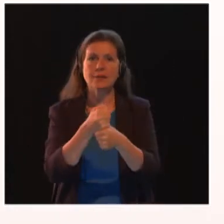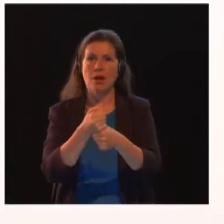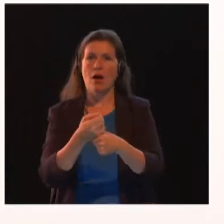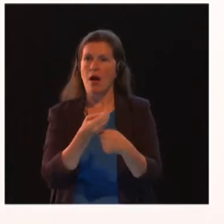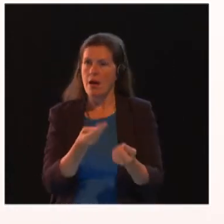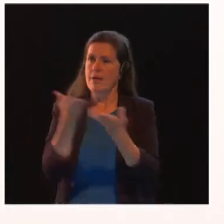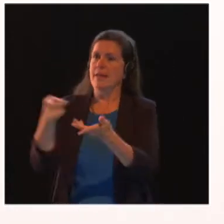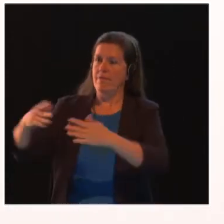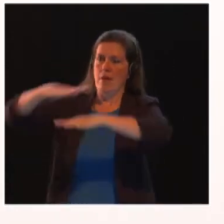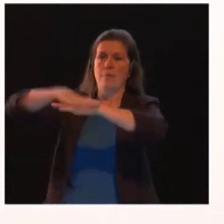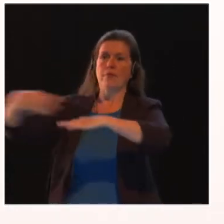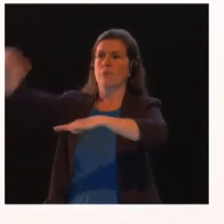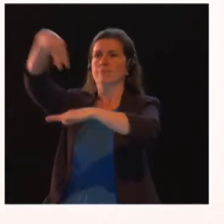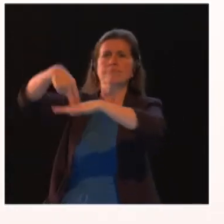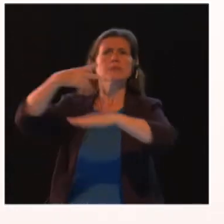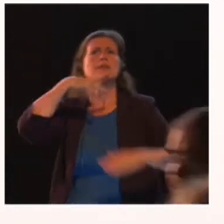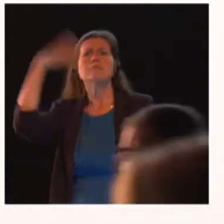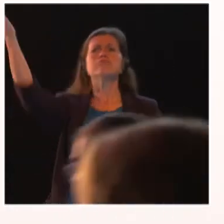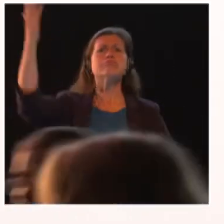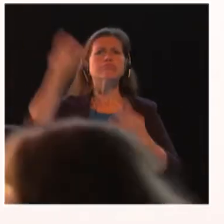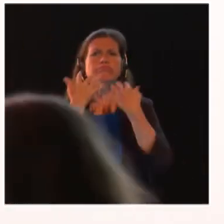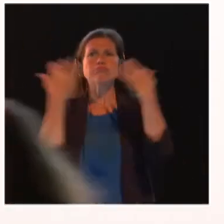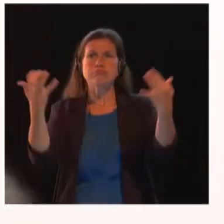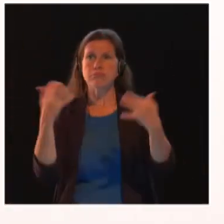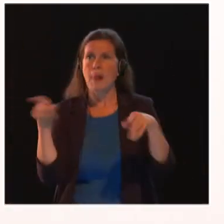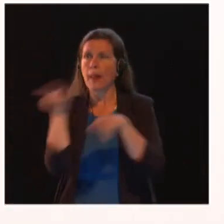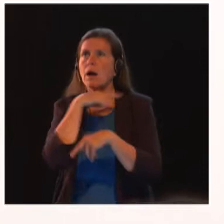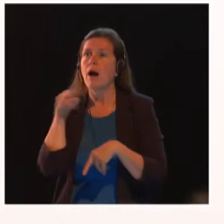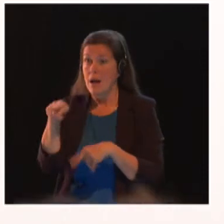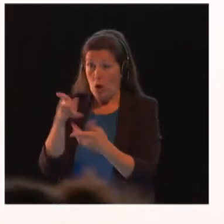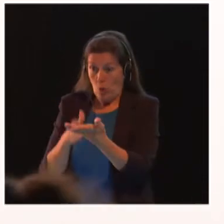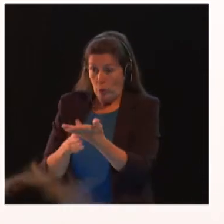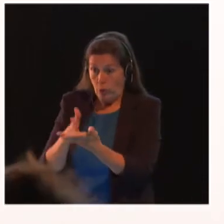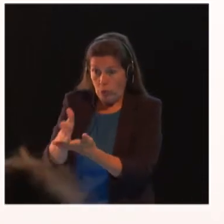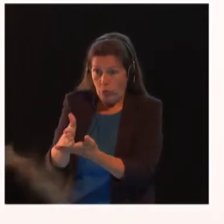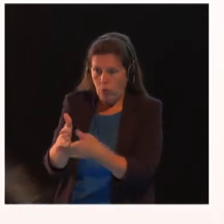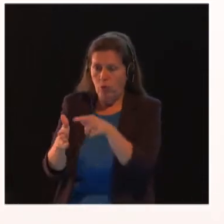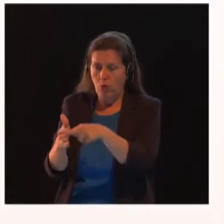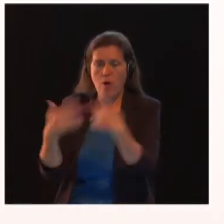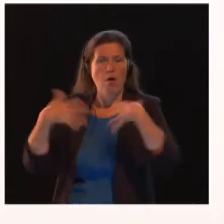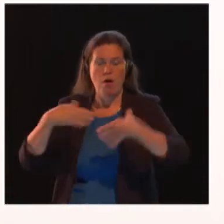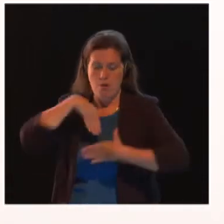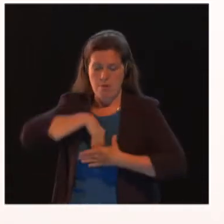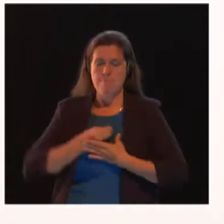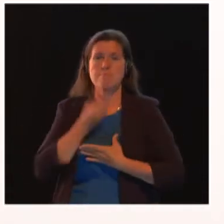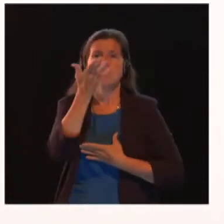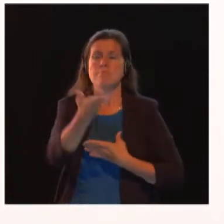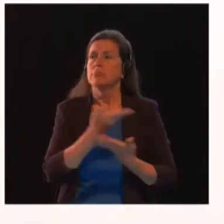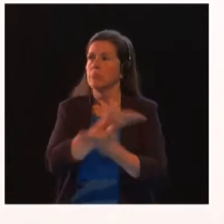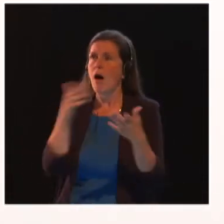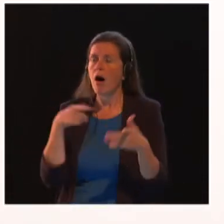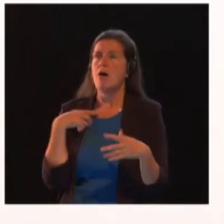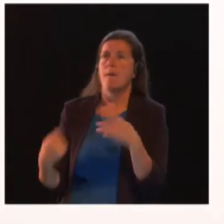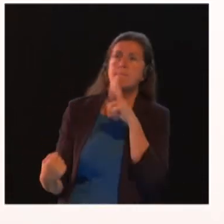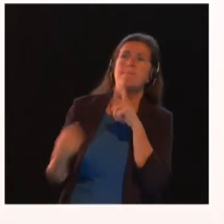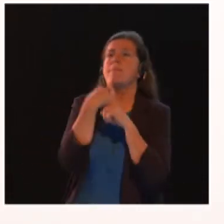she is able to speak more convincingly than we could ever do, all of us, because